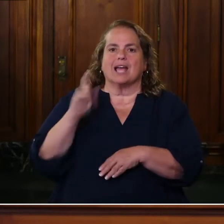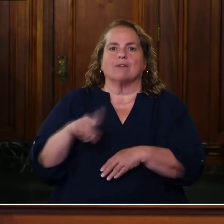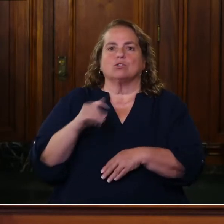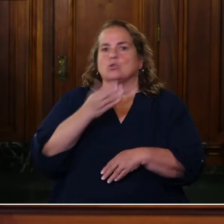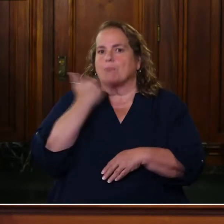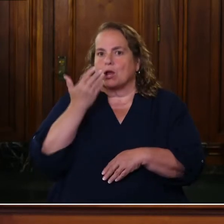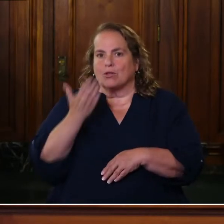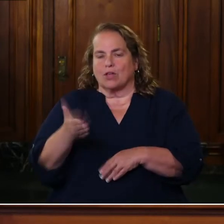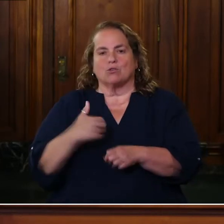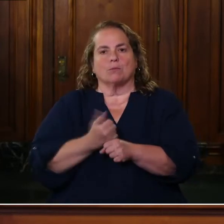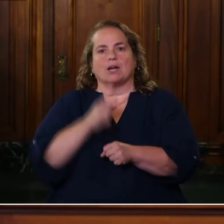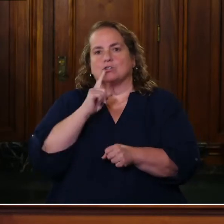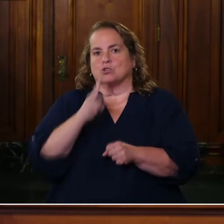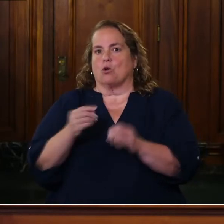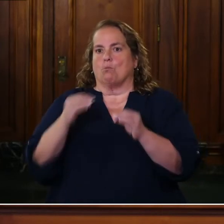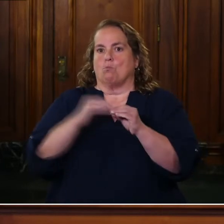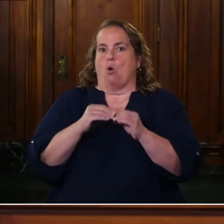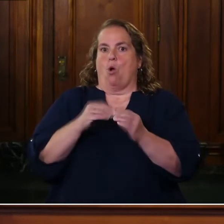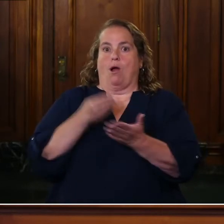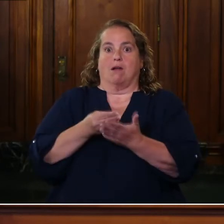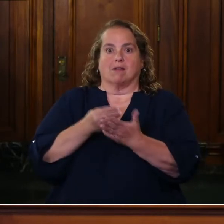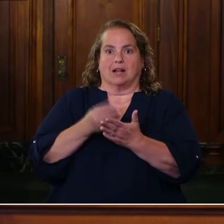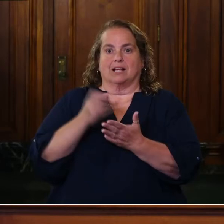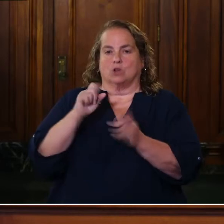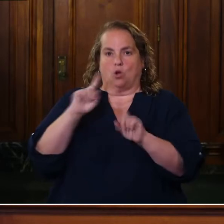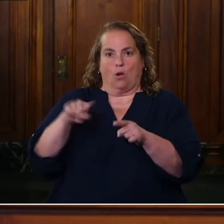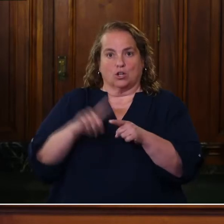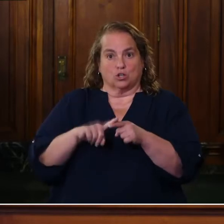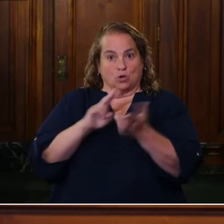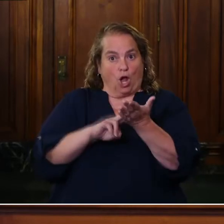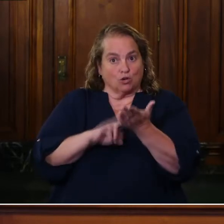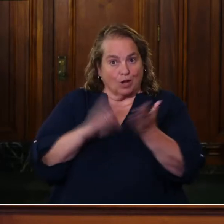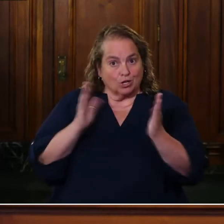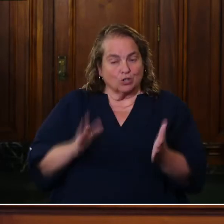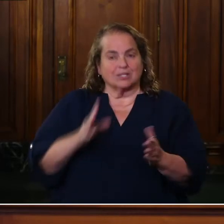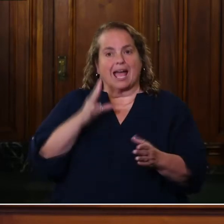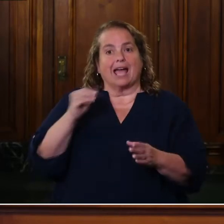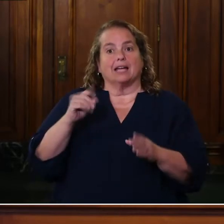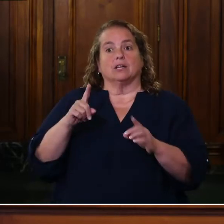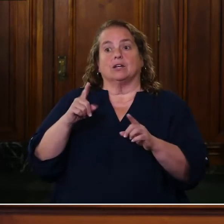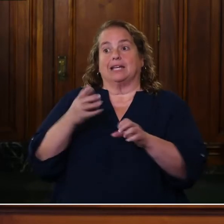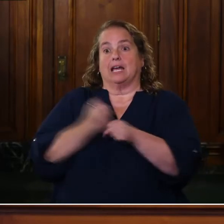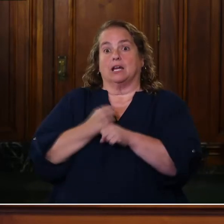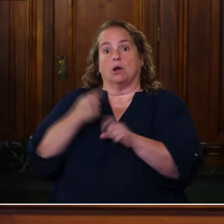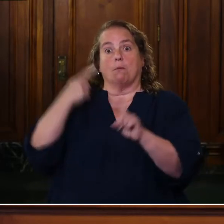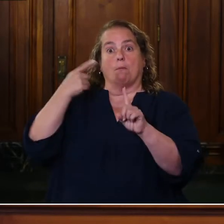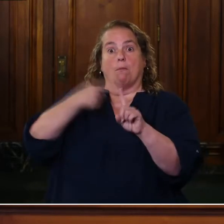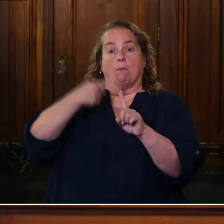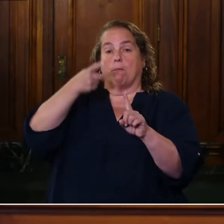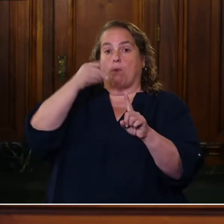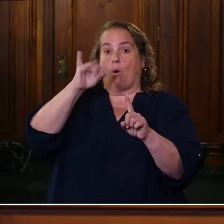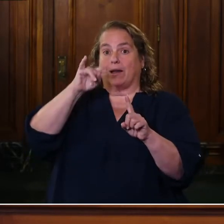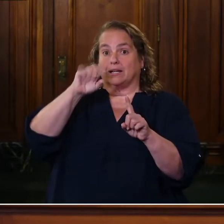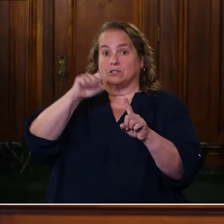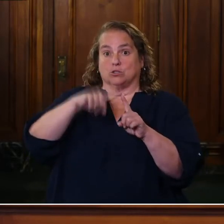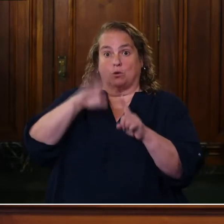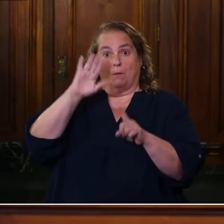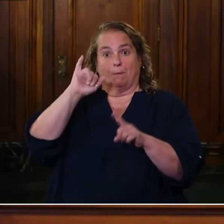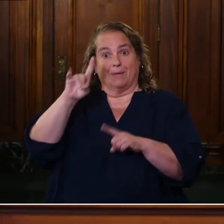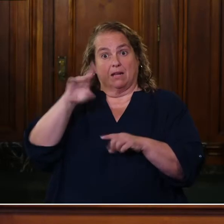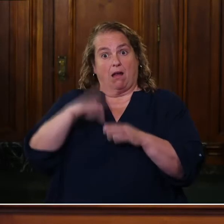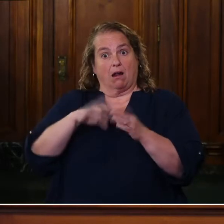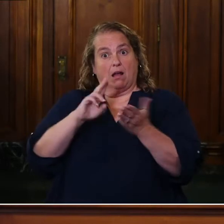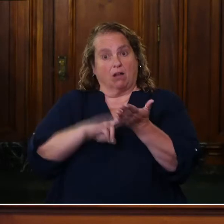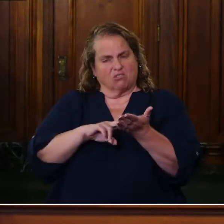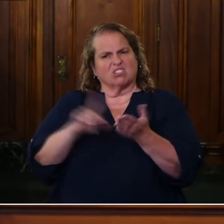there, making sure more, uh, dollars are going to minority contractors. And when you get points on bidding on a contract, uh, for a minority contractor,